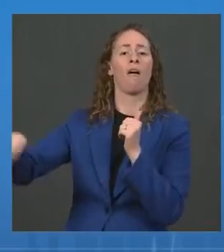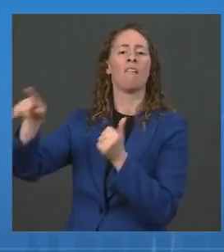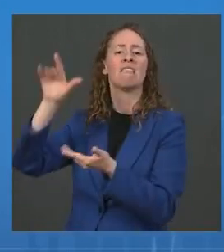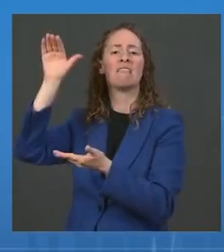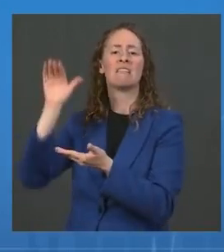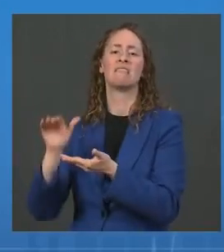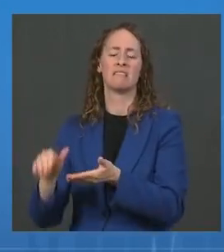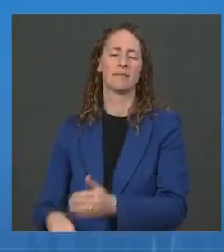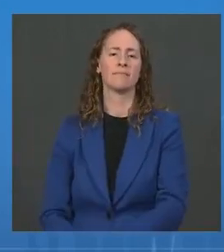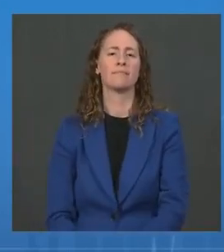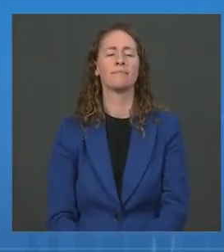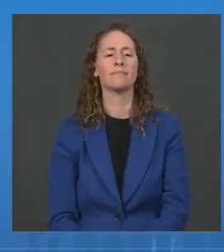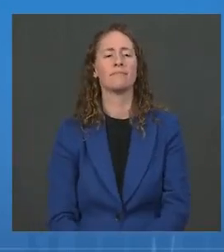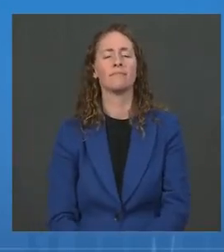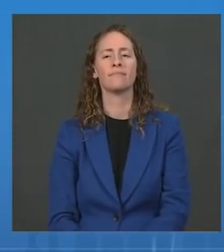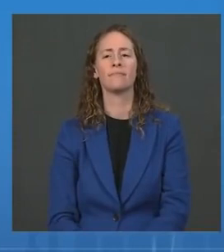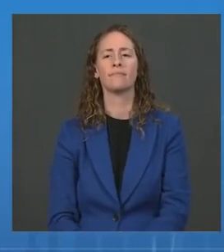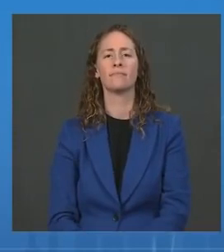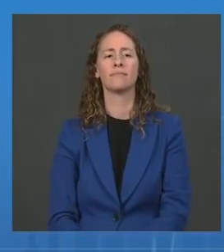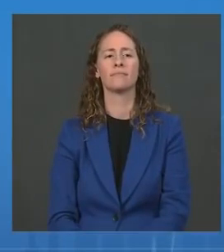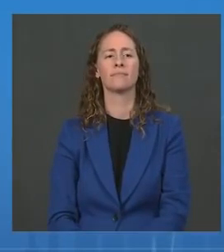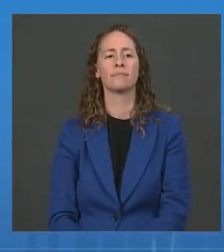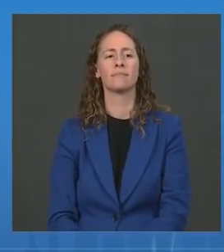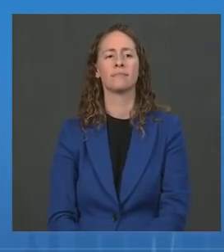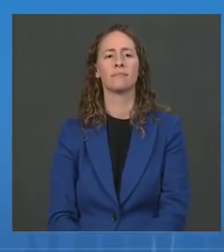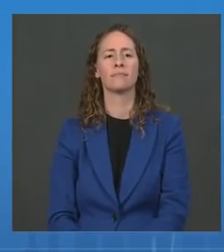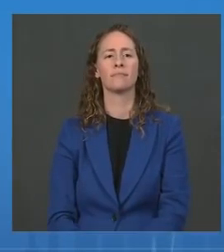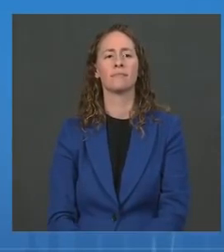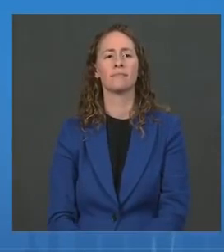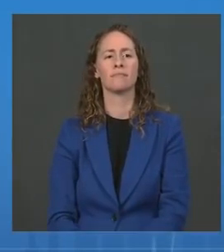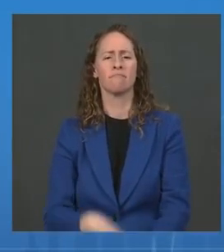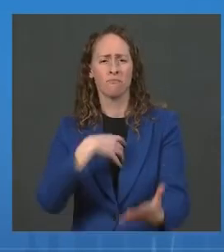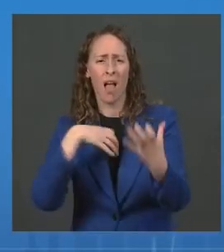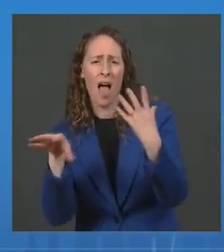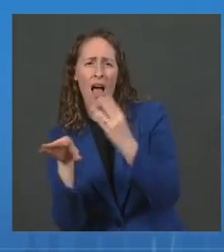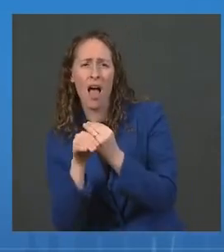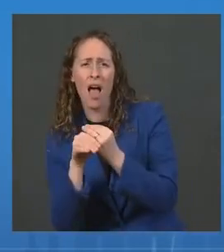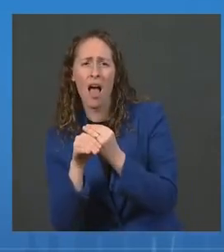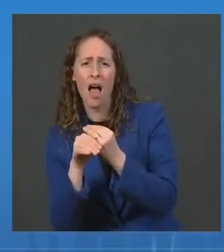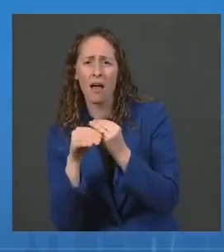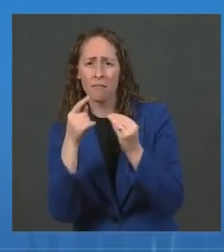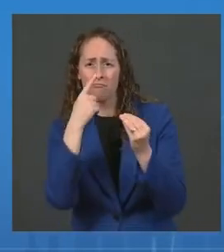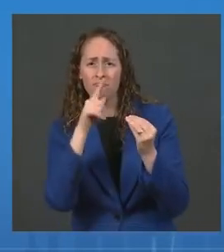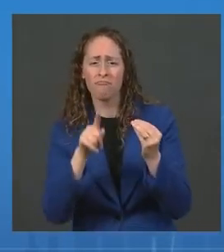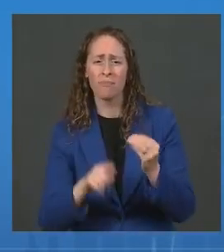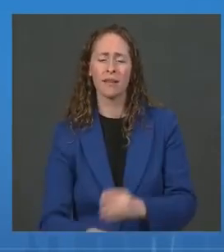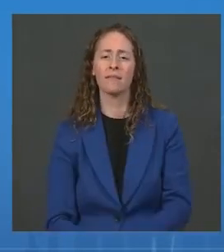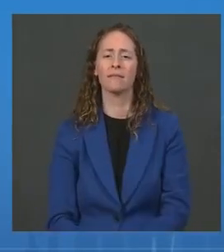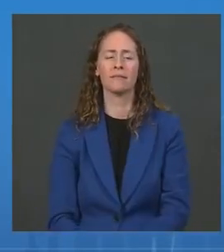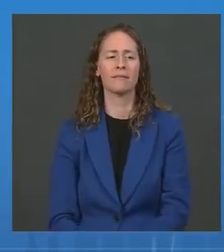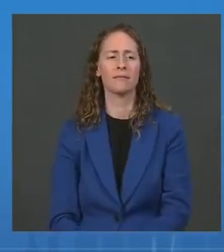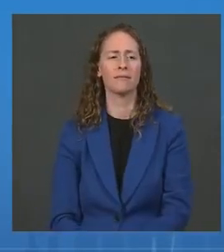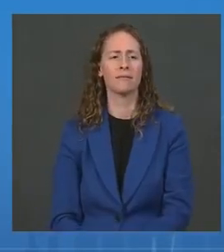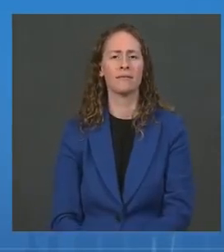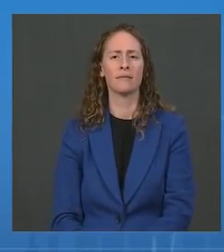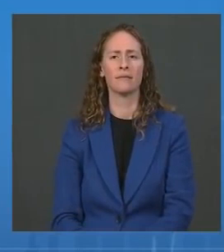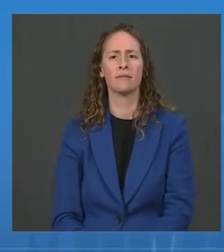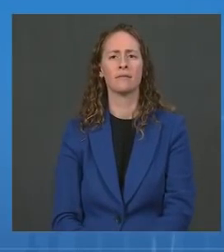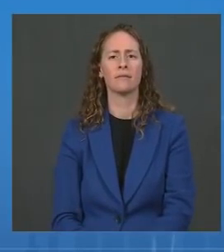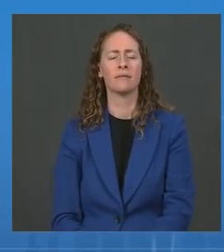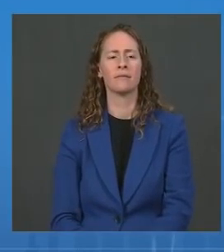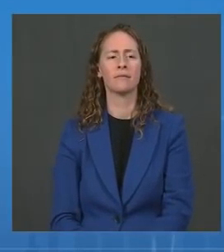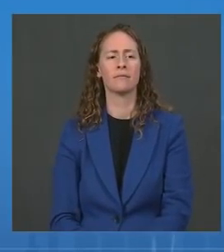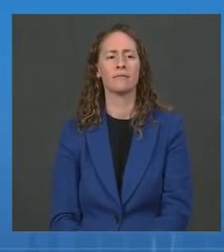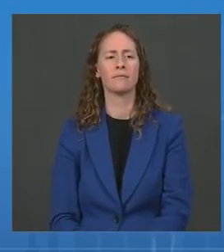Jeff, can I add one broader point whence you're done? Please. No, please. Well, I just want to say to the broader